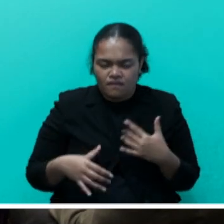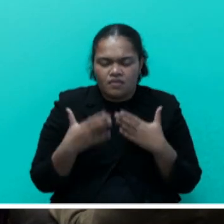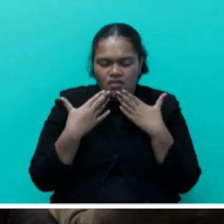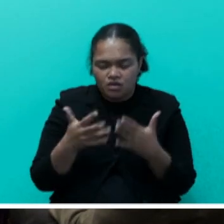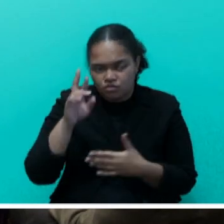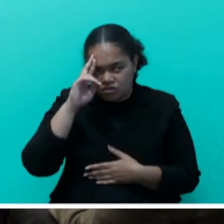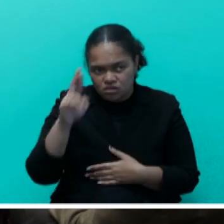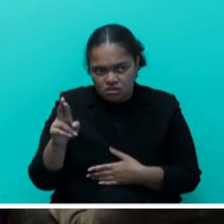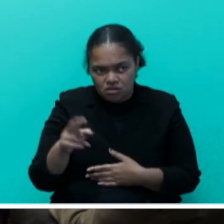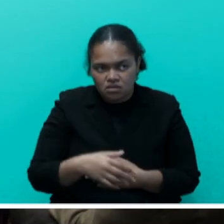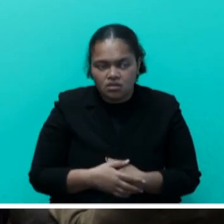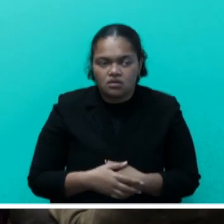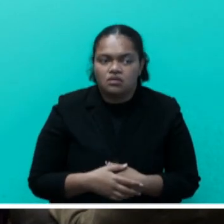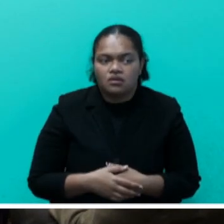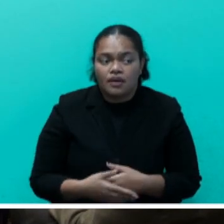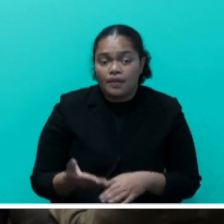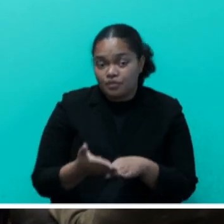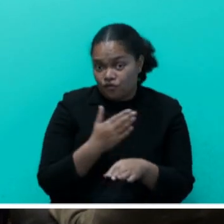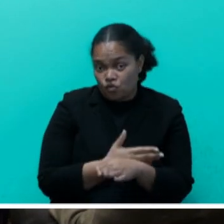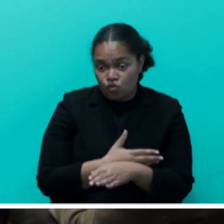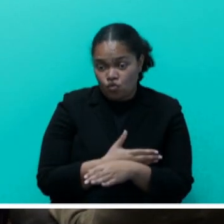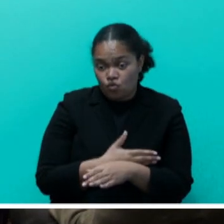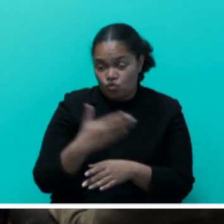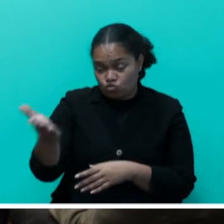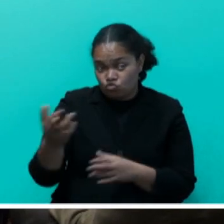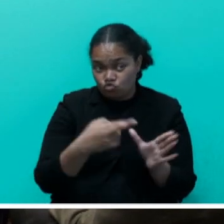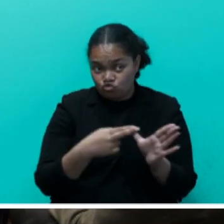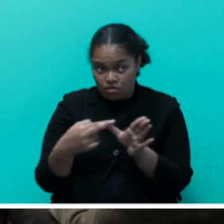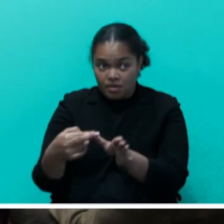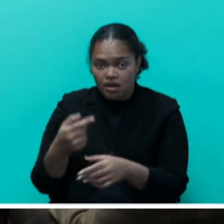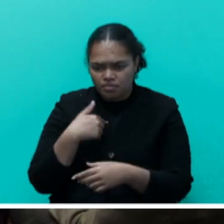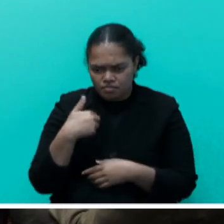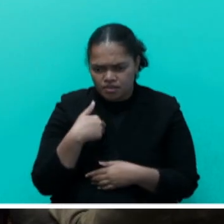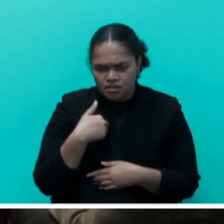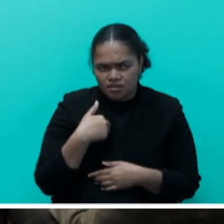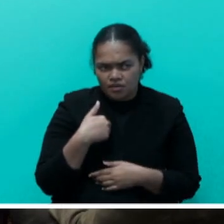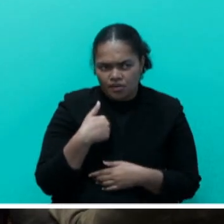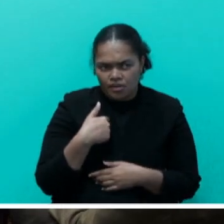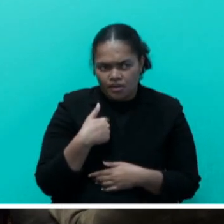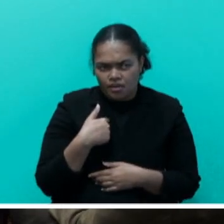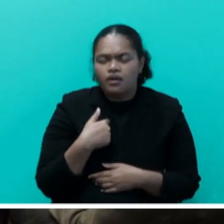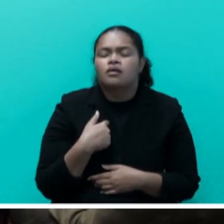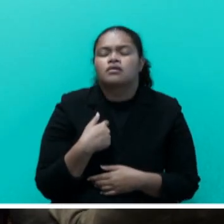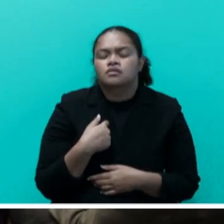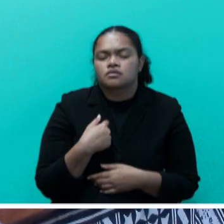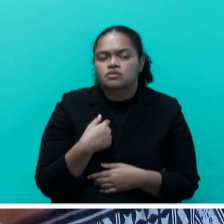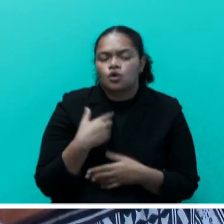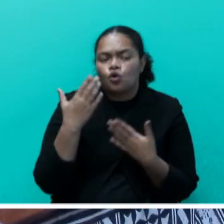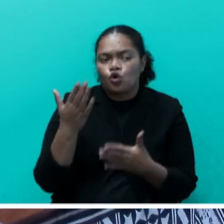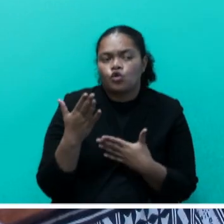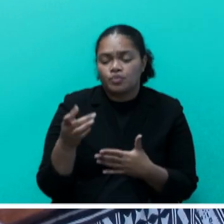Before you reply to that, I recall the statement shared by Honourable Noboto.